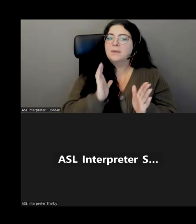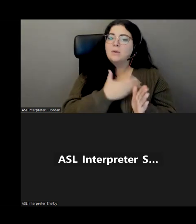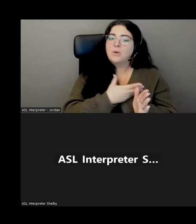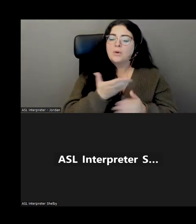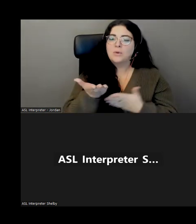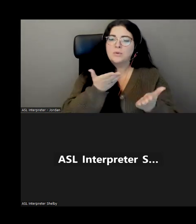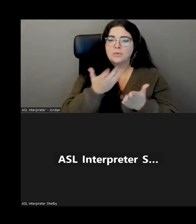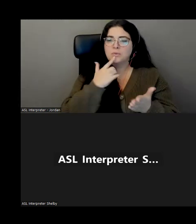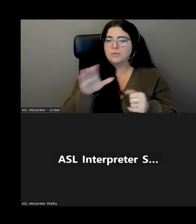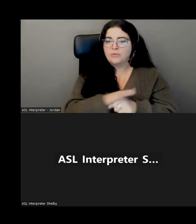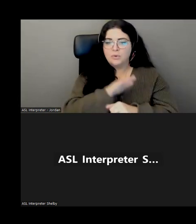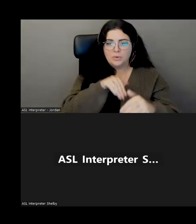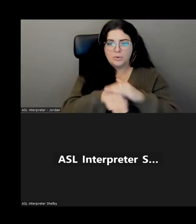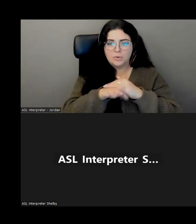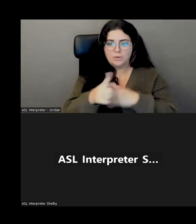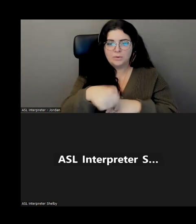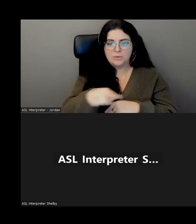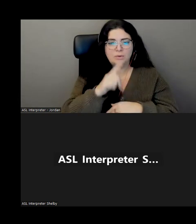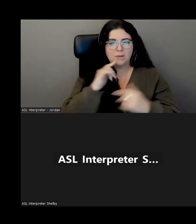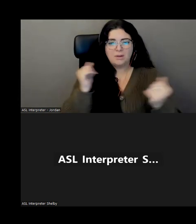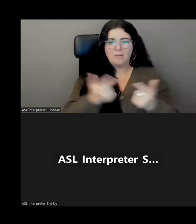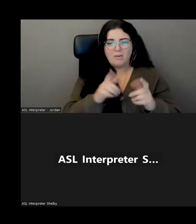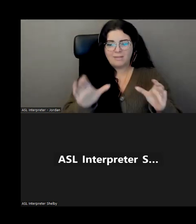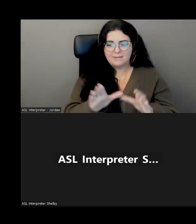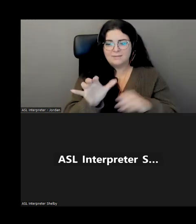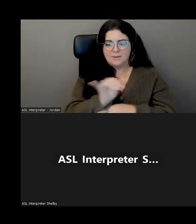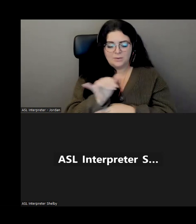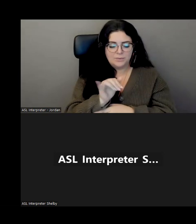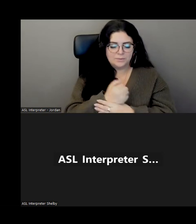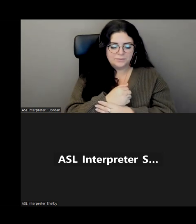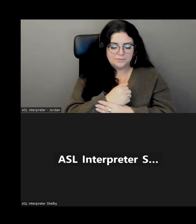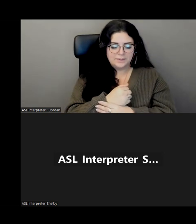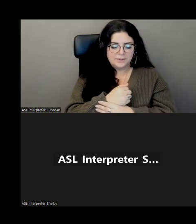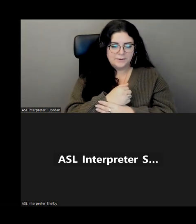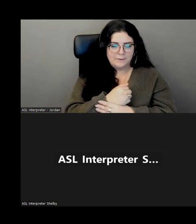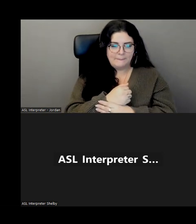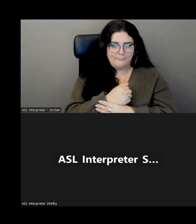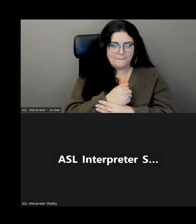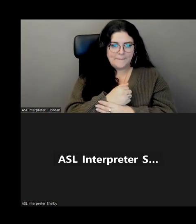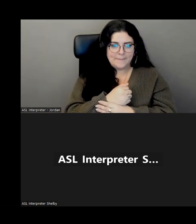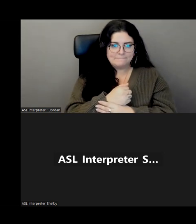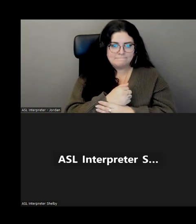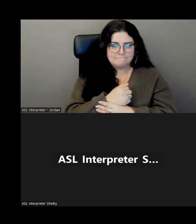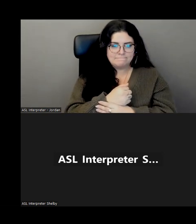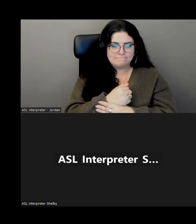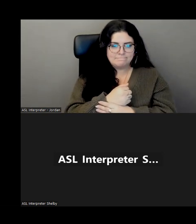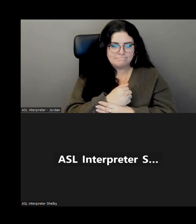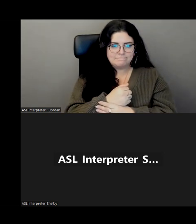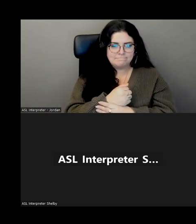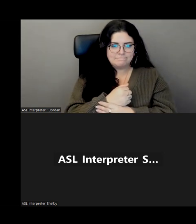to you, and almost all of our activities are offered as a hybrid if you are interested in hopping on for some fun stuff.